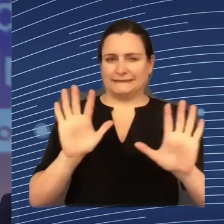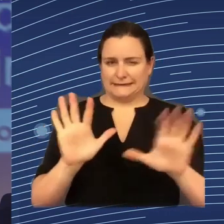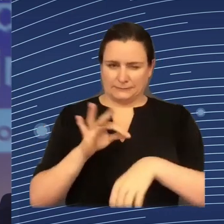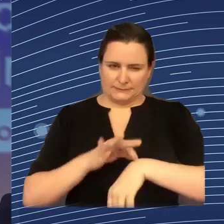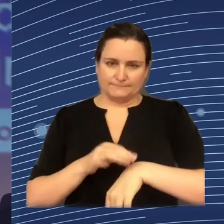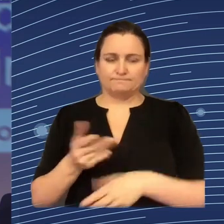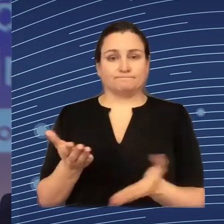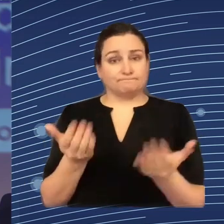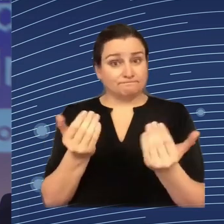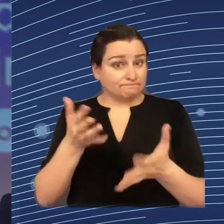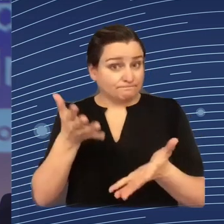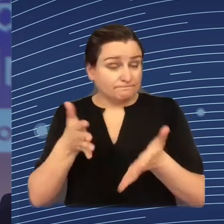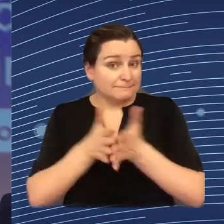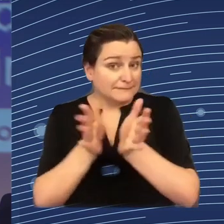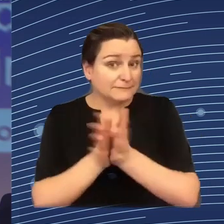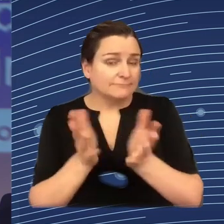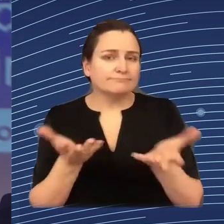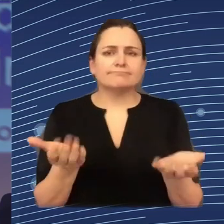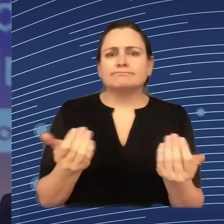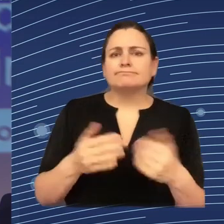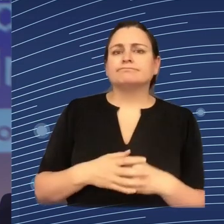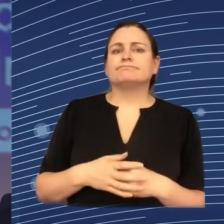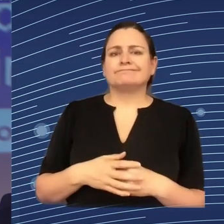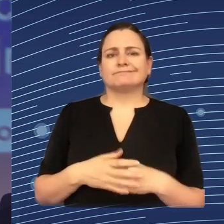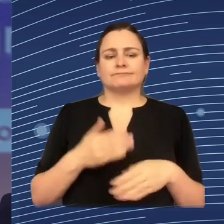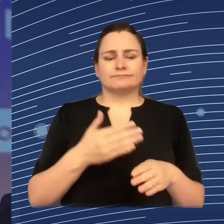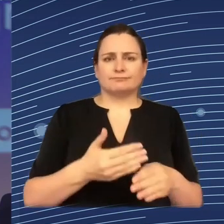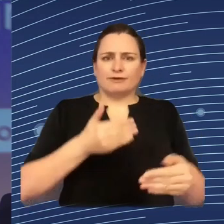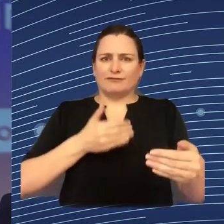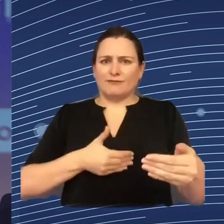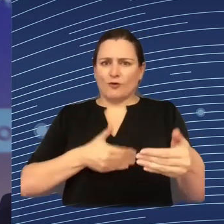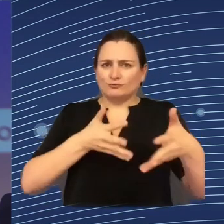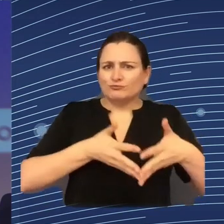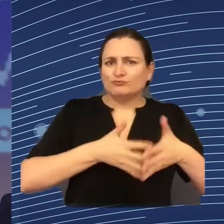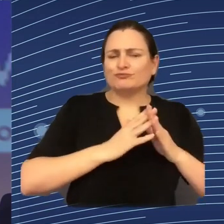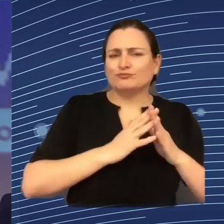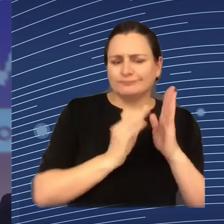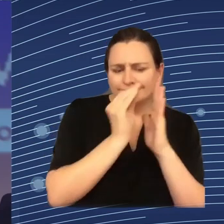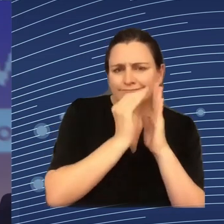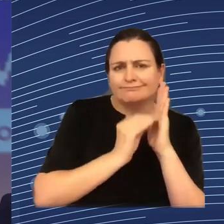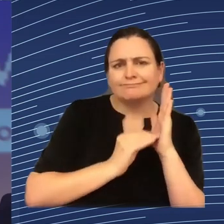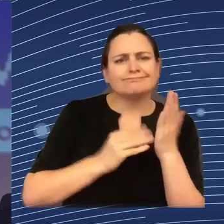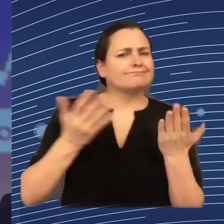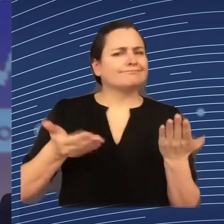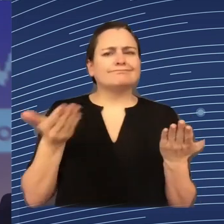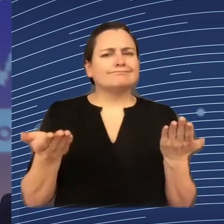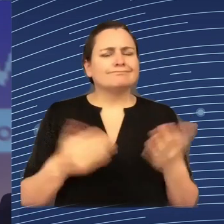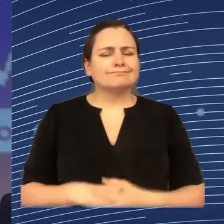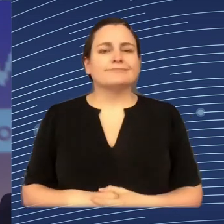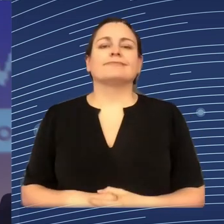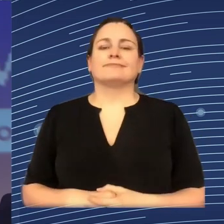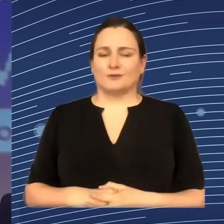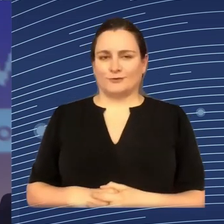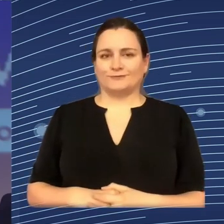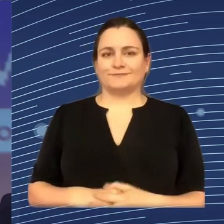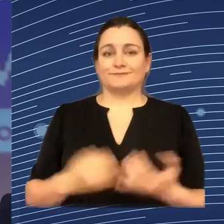us what is design. And Professor Mortati has a slide presentation which I would ask the team to put on